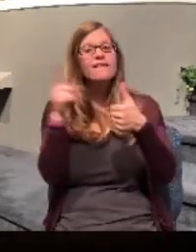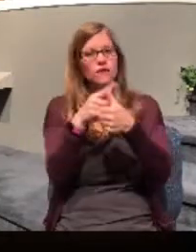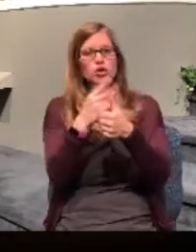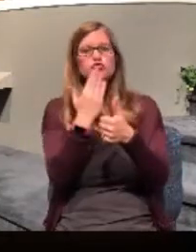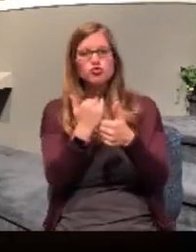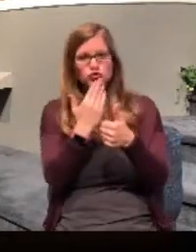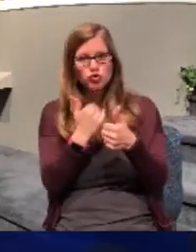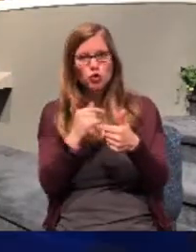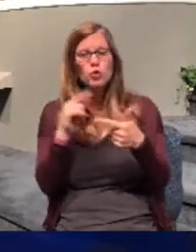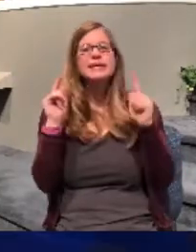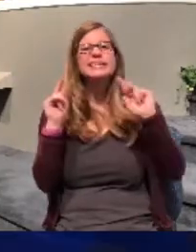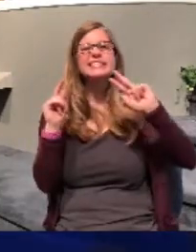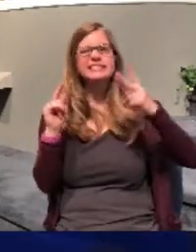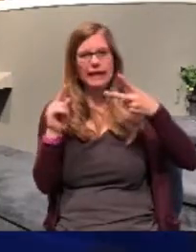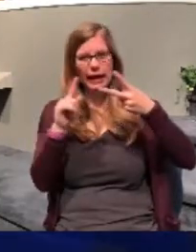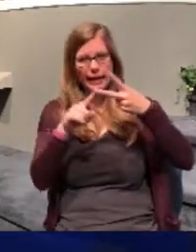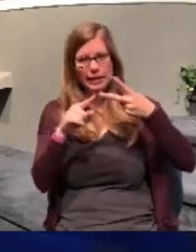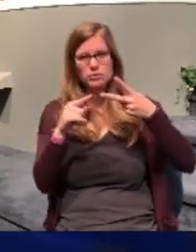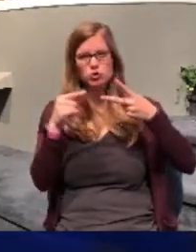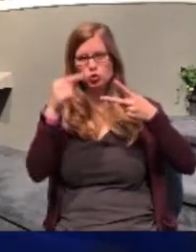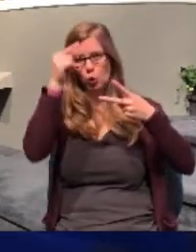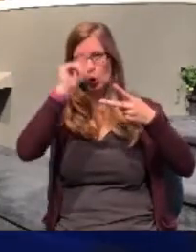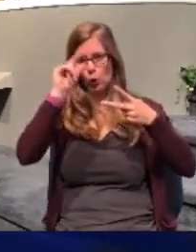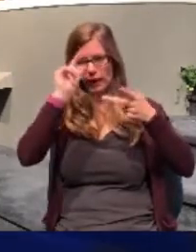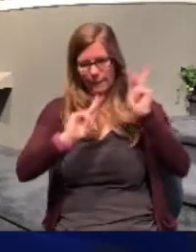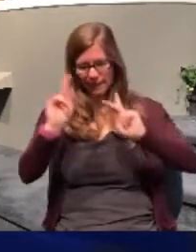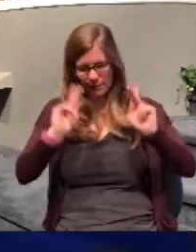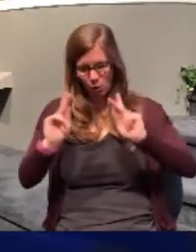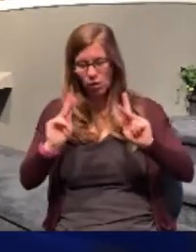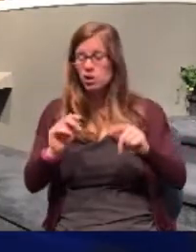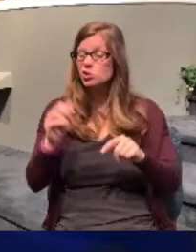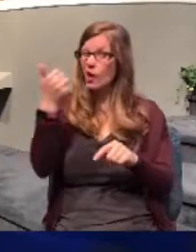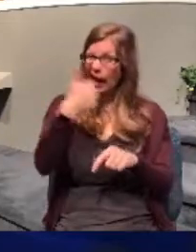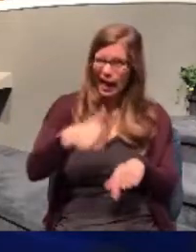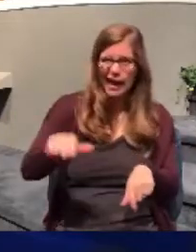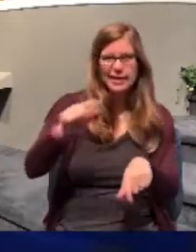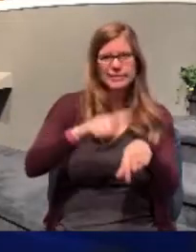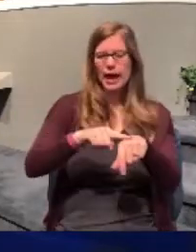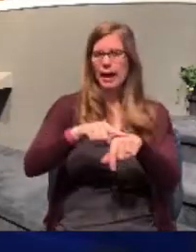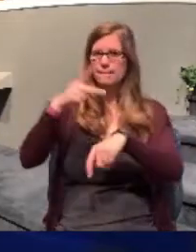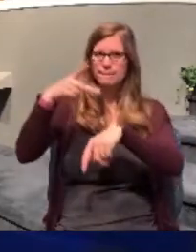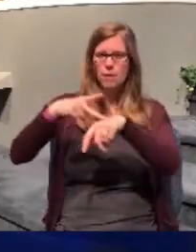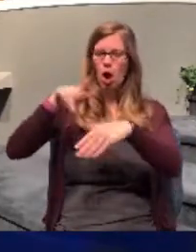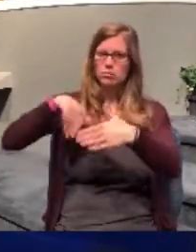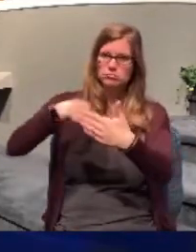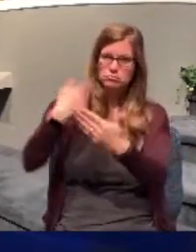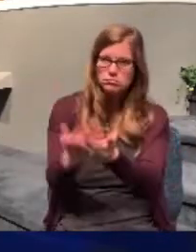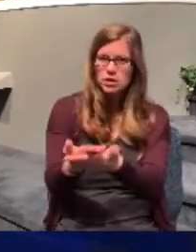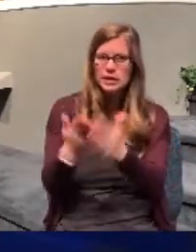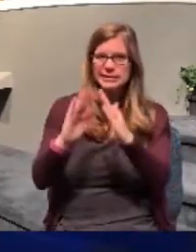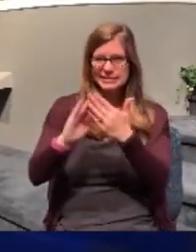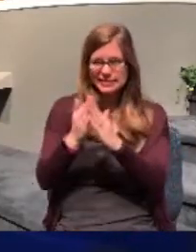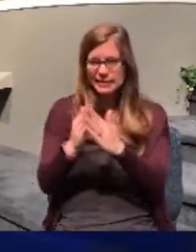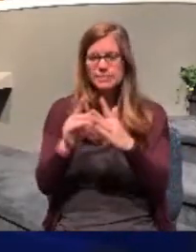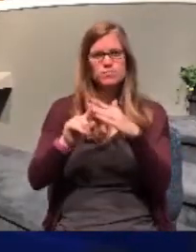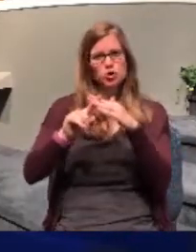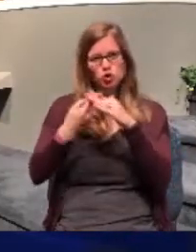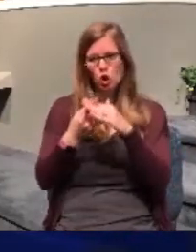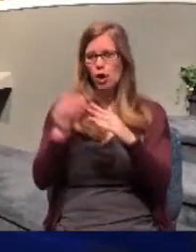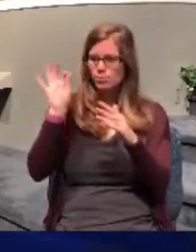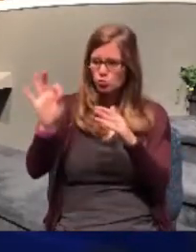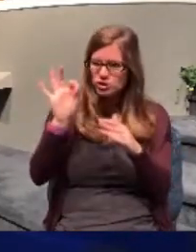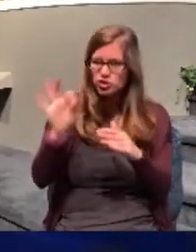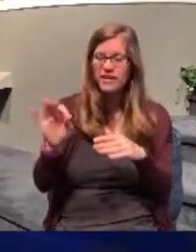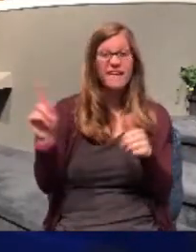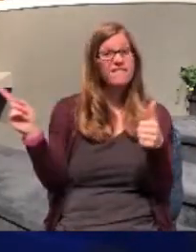then to the Greek. So every time he would go into a city where he would begin evangelizing that city with the gospel, he